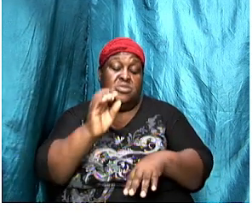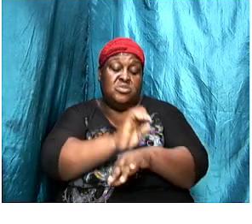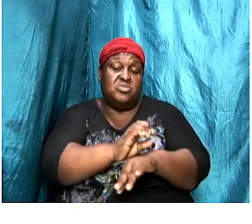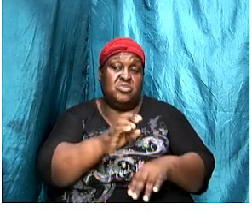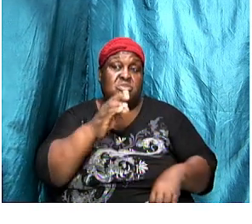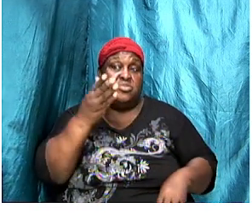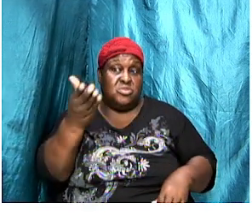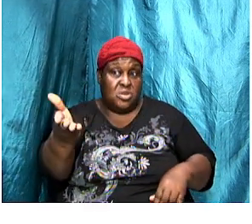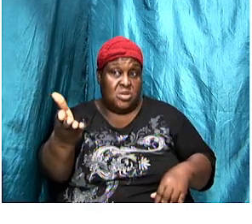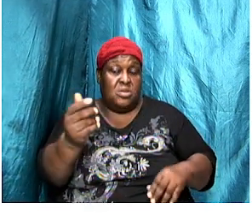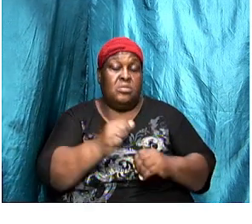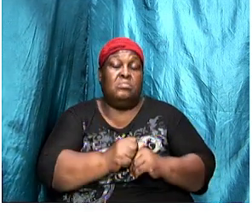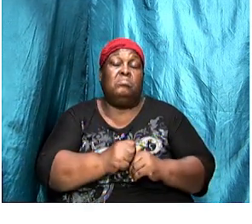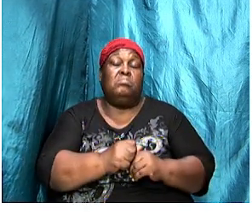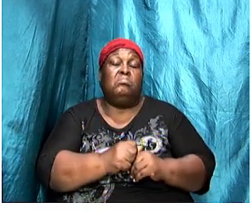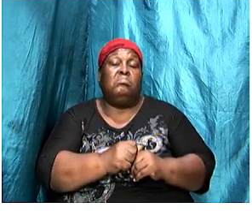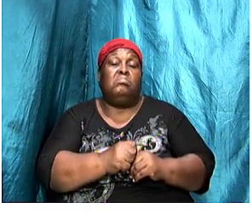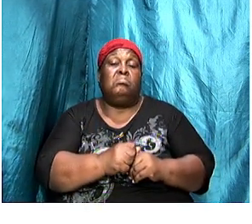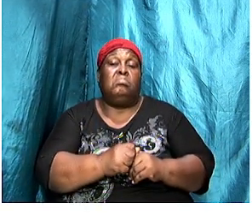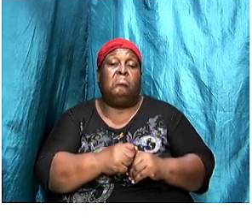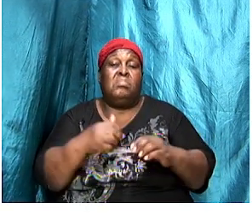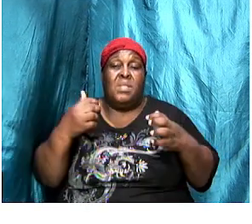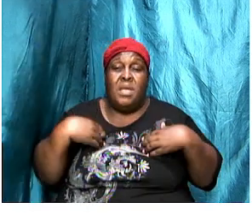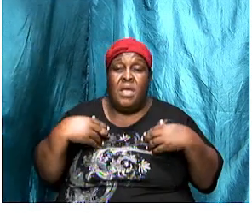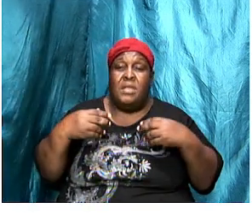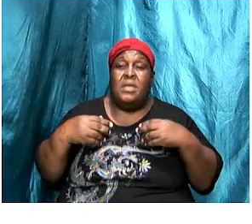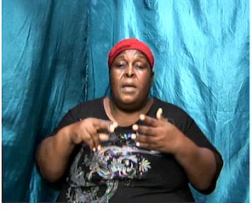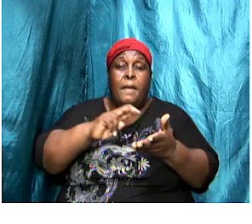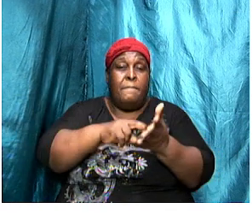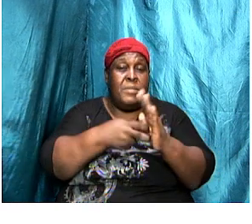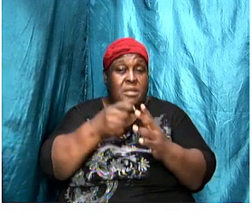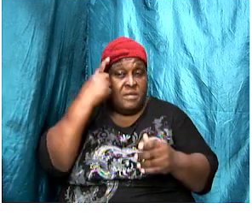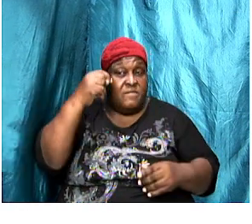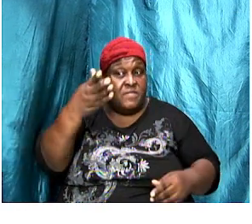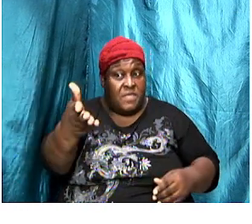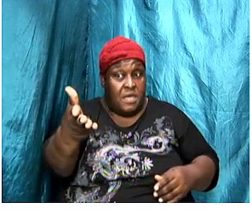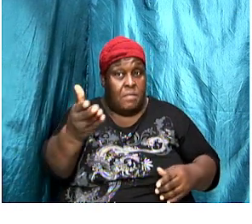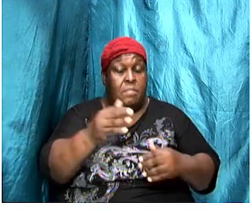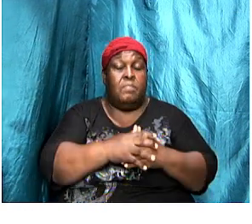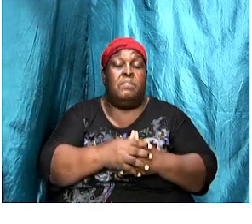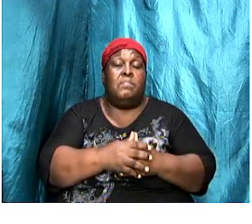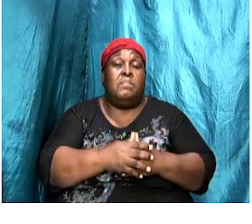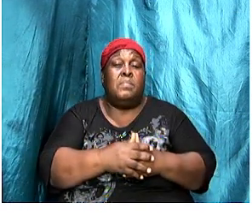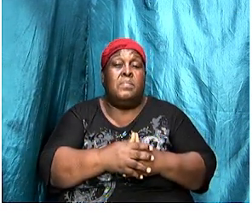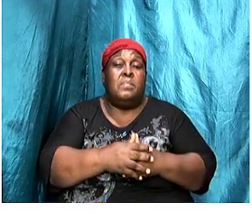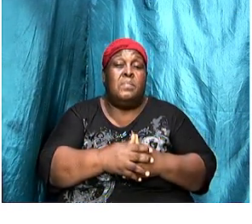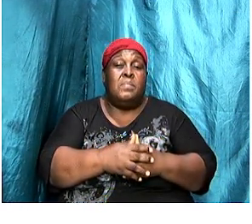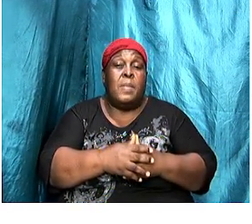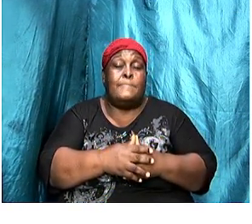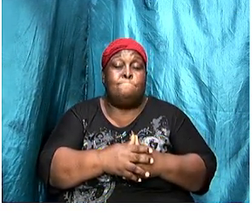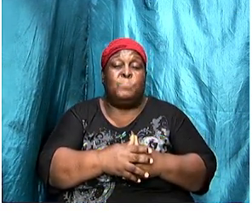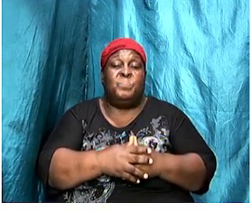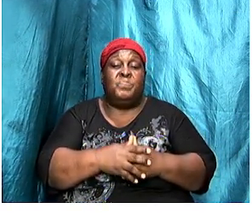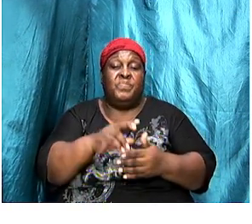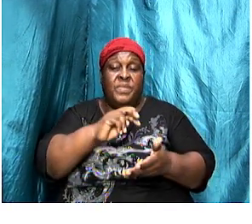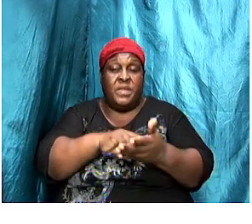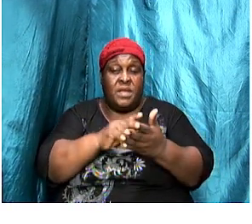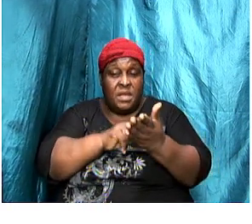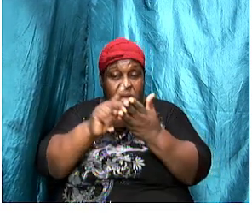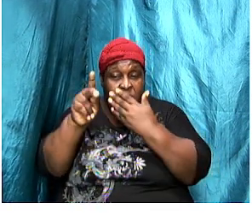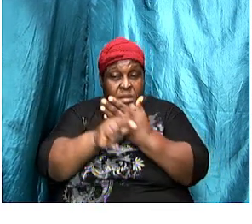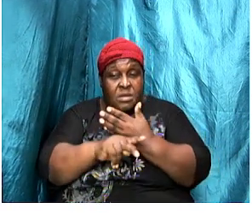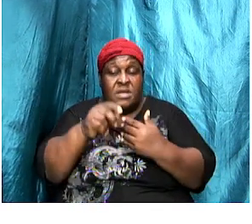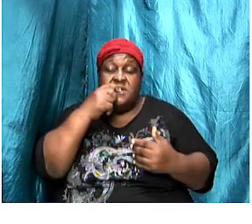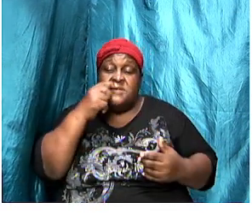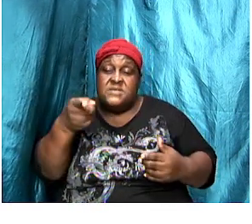then were written to them and had a meaning for them based on the historical view, the representative view is